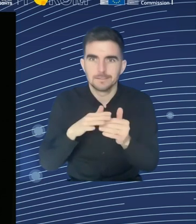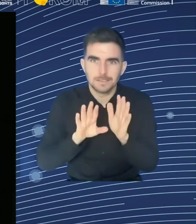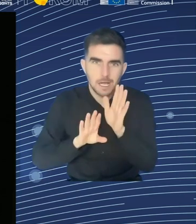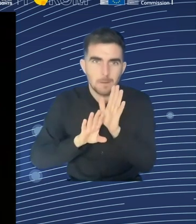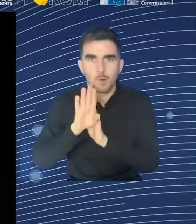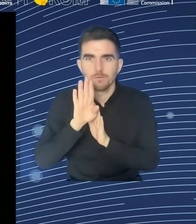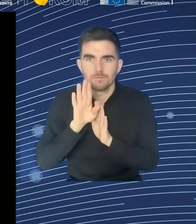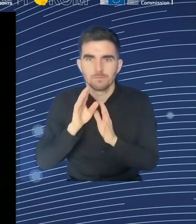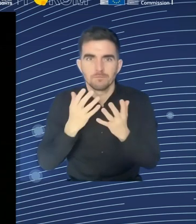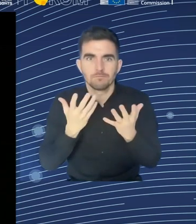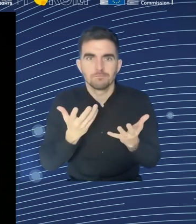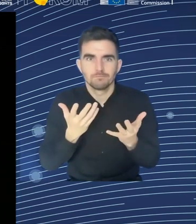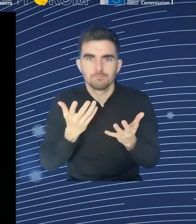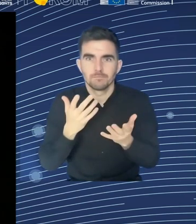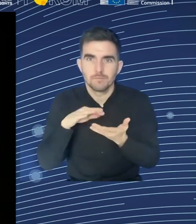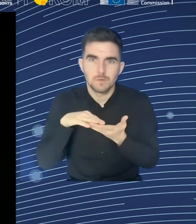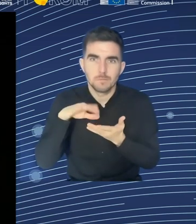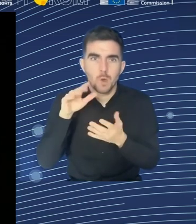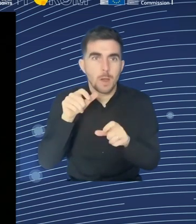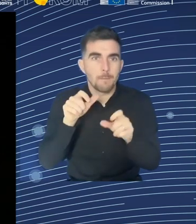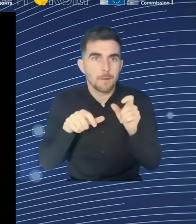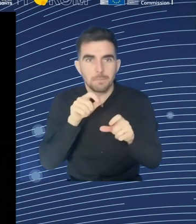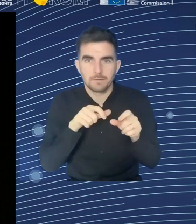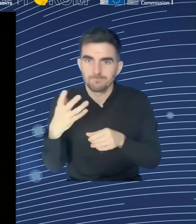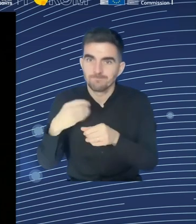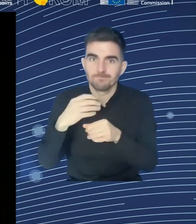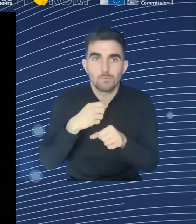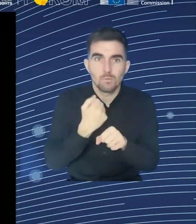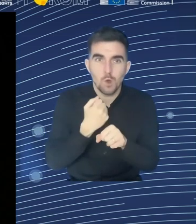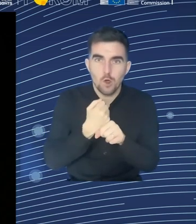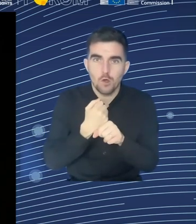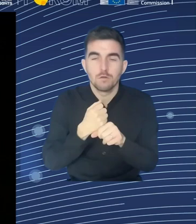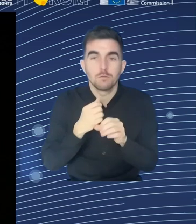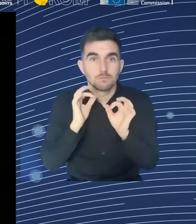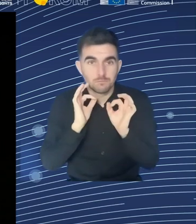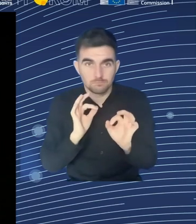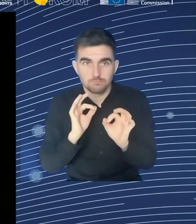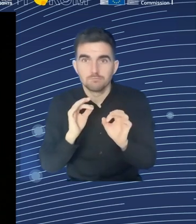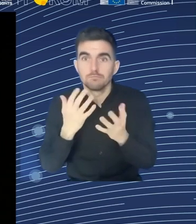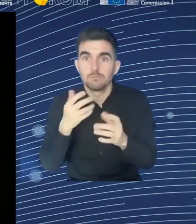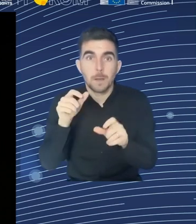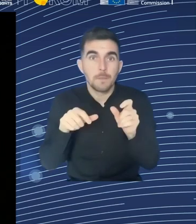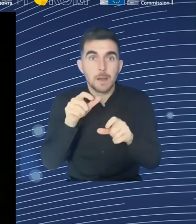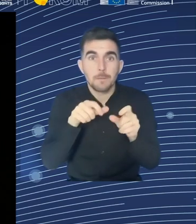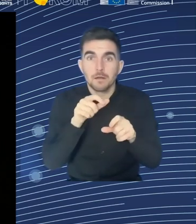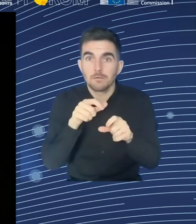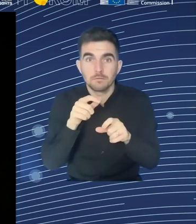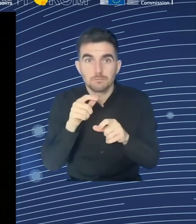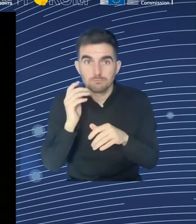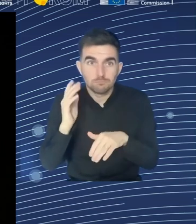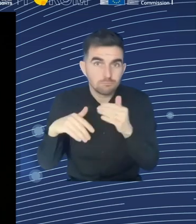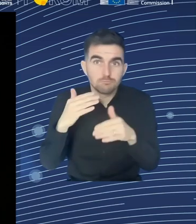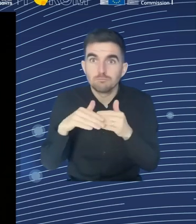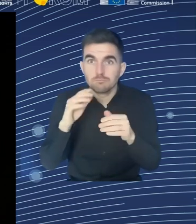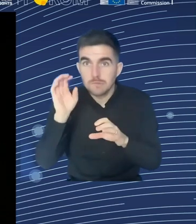into a job, often they don't have really the skills that are needed. So there is an element of training updates that the companies need